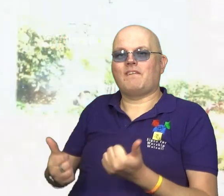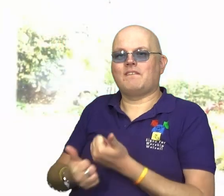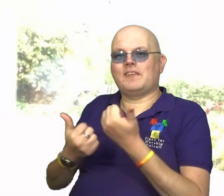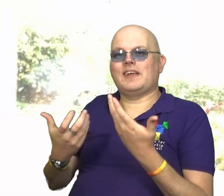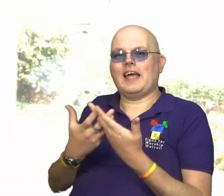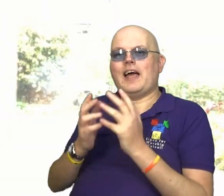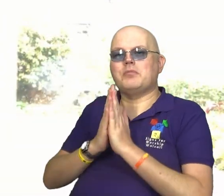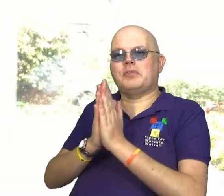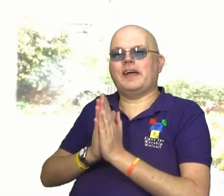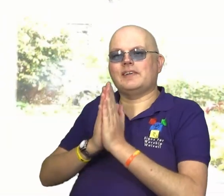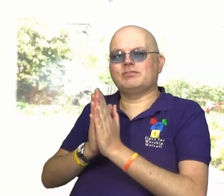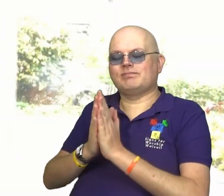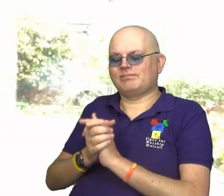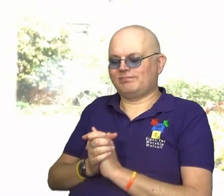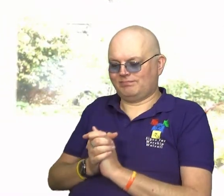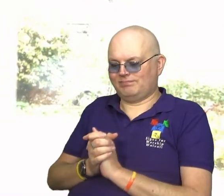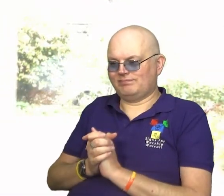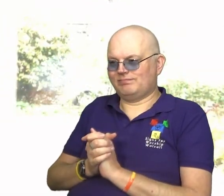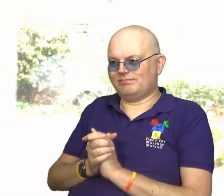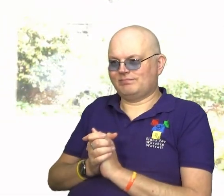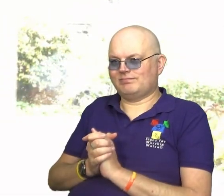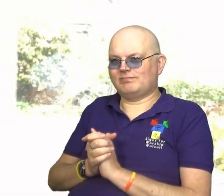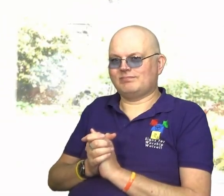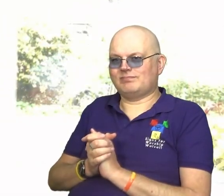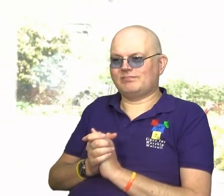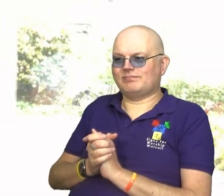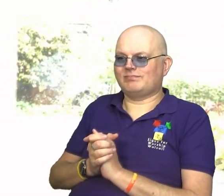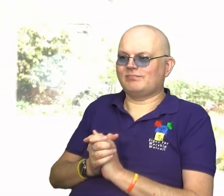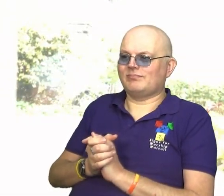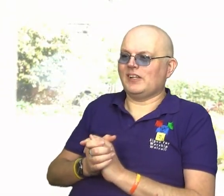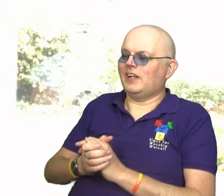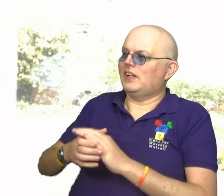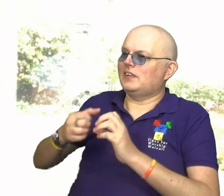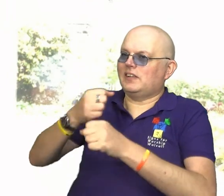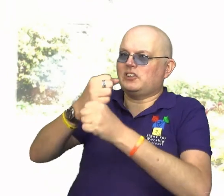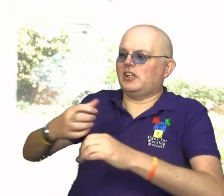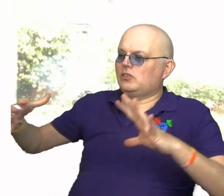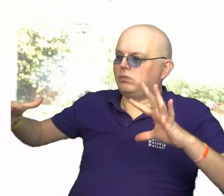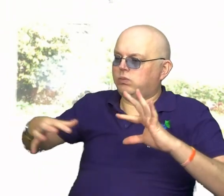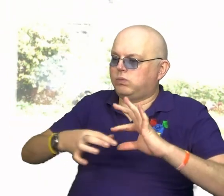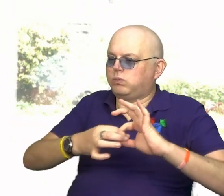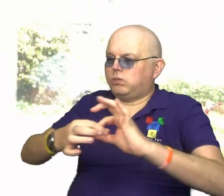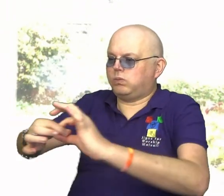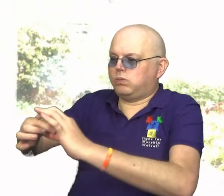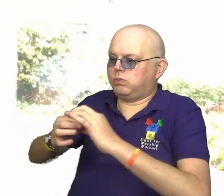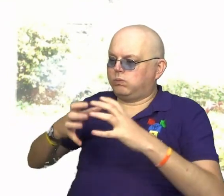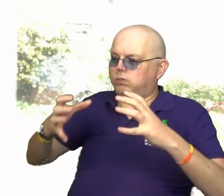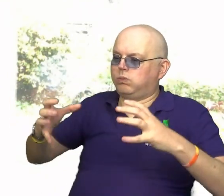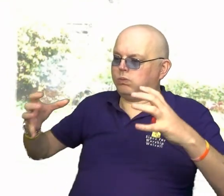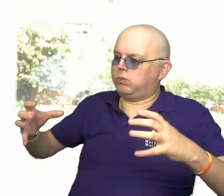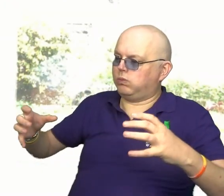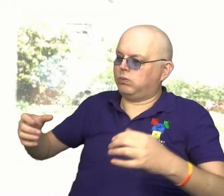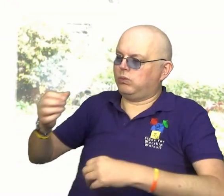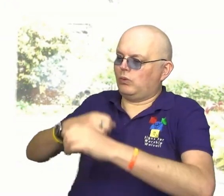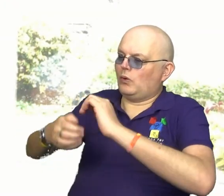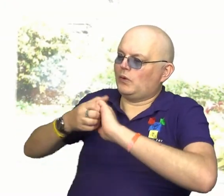we'll close our service with this prayer draw your church together oh god into one great company